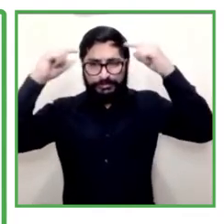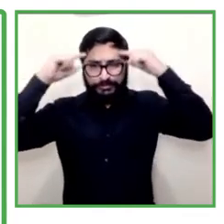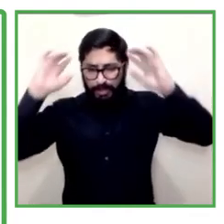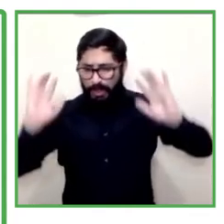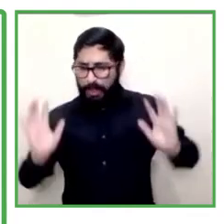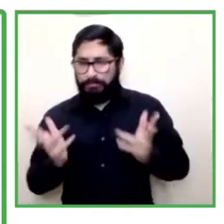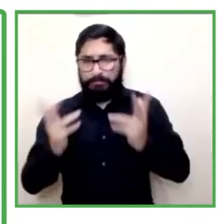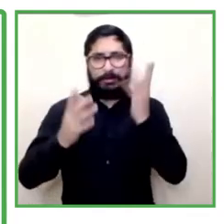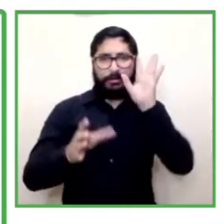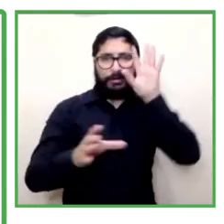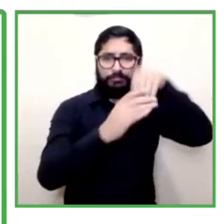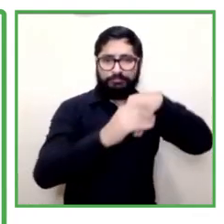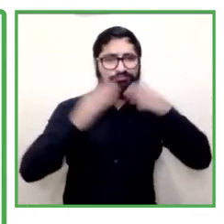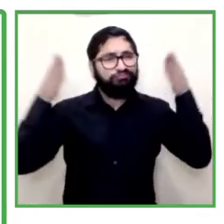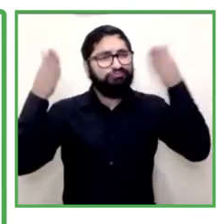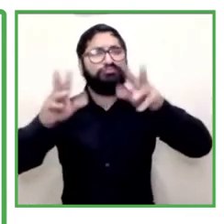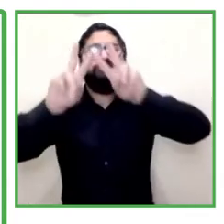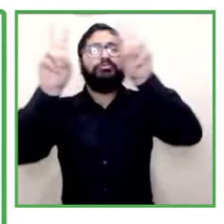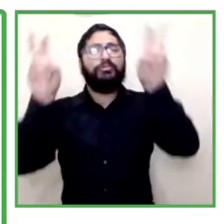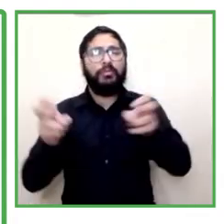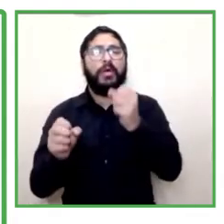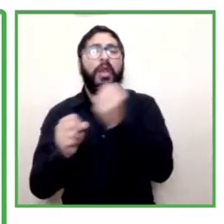skills regarding